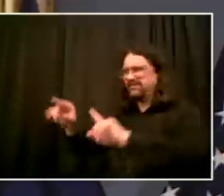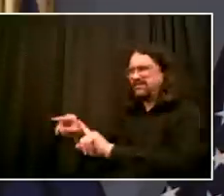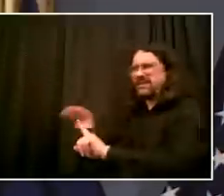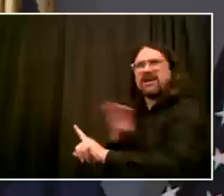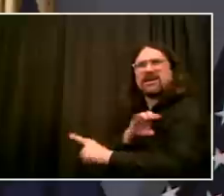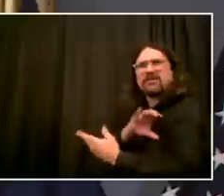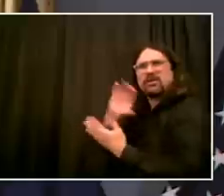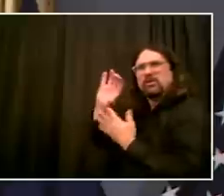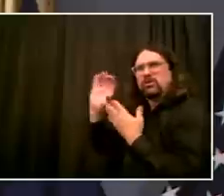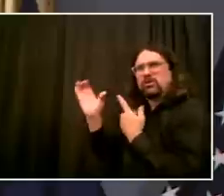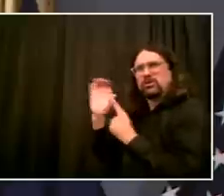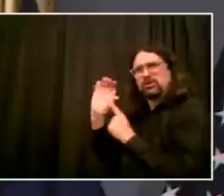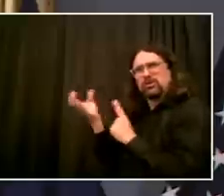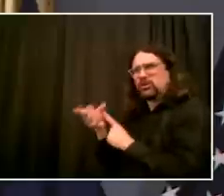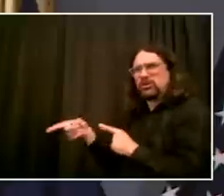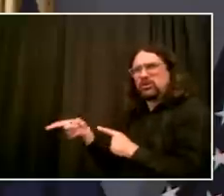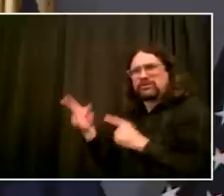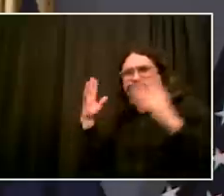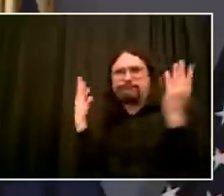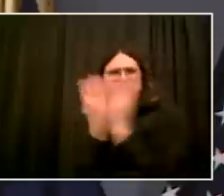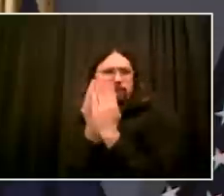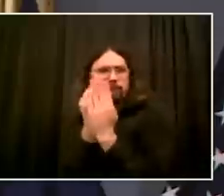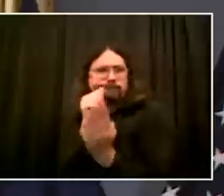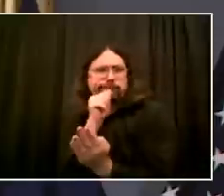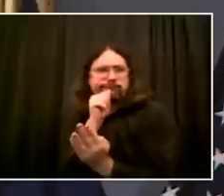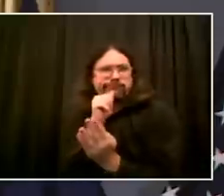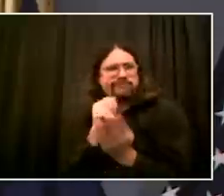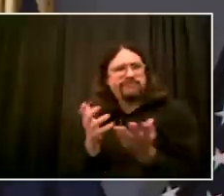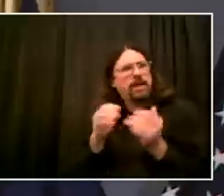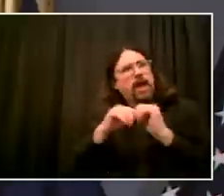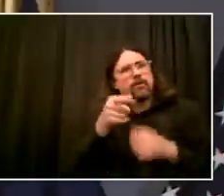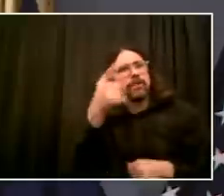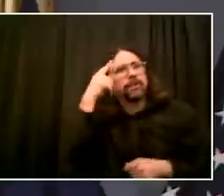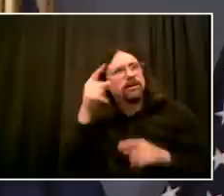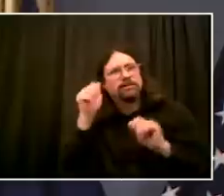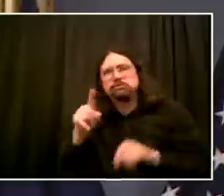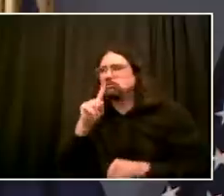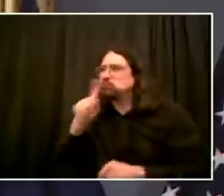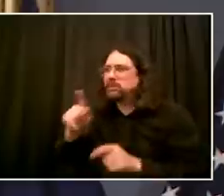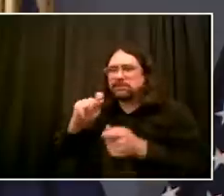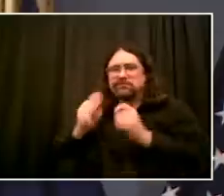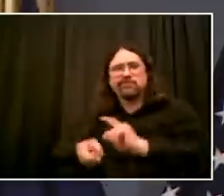And I want to speak to the curfew issue after, and then I think Commissioner Shea should speak to that as well.